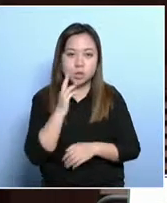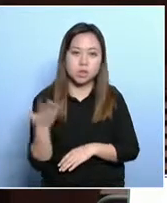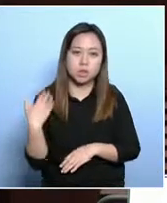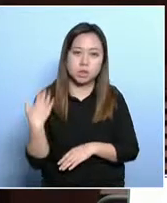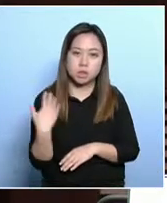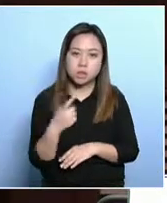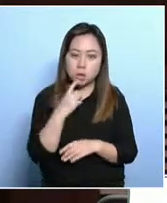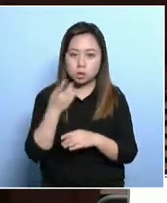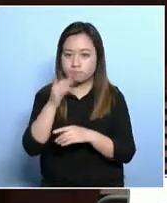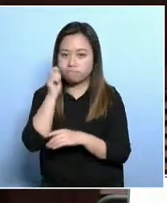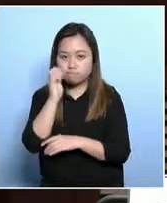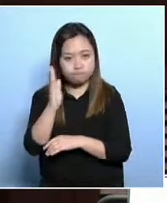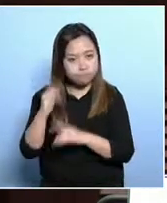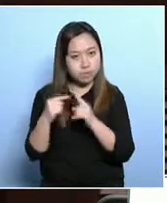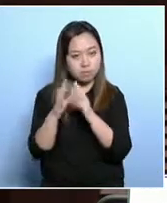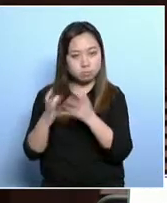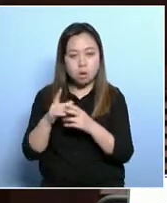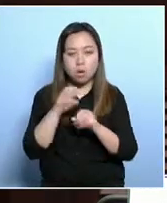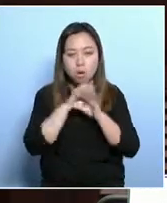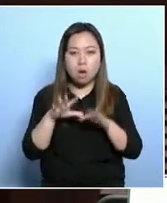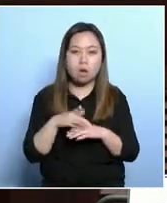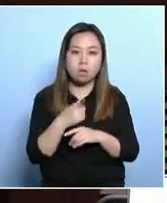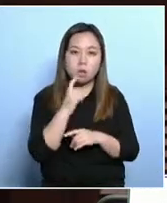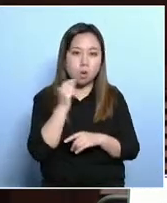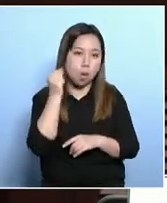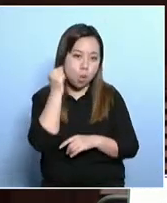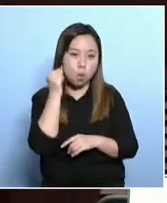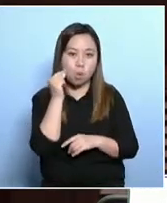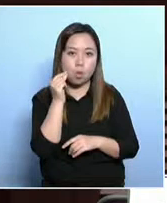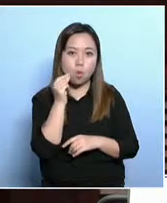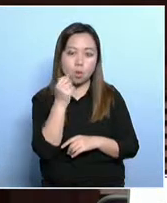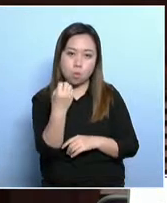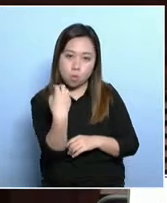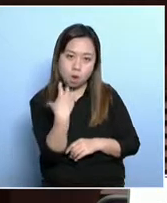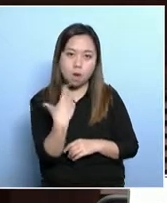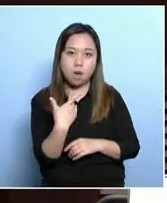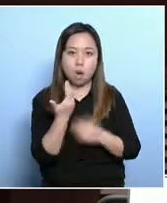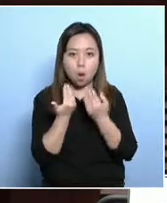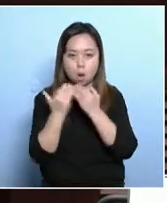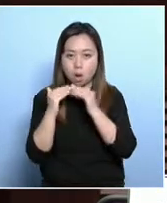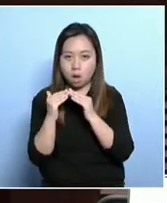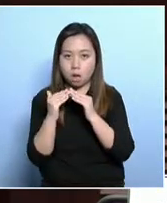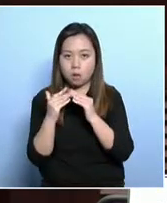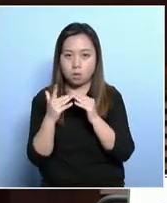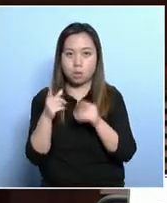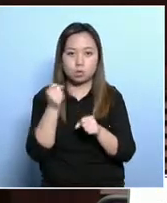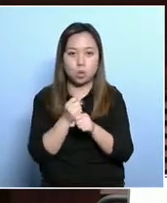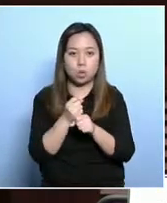civil service jobs. When I talked to some ethnic minorities, I was told